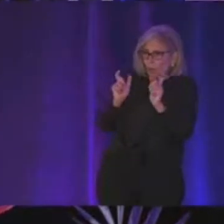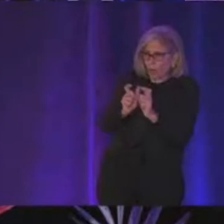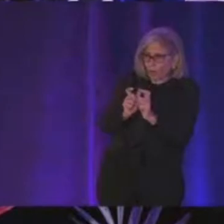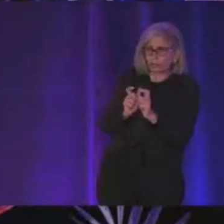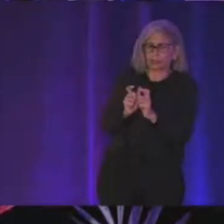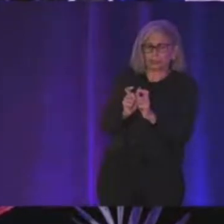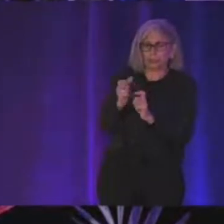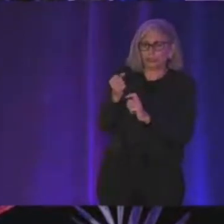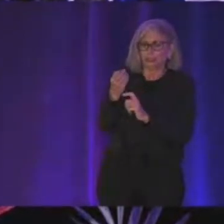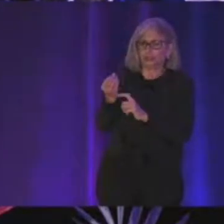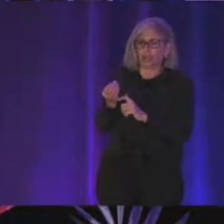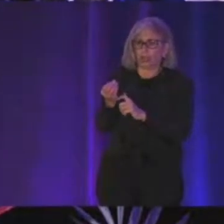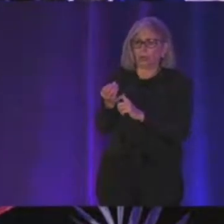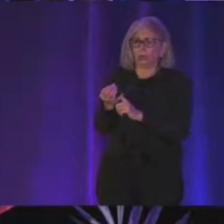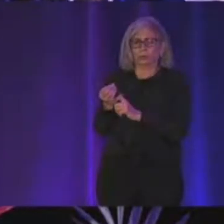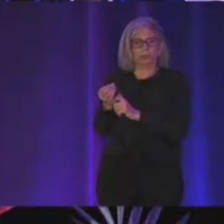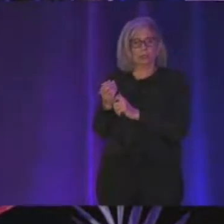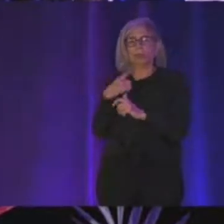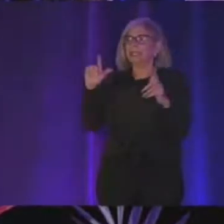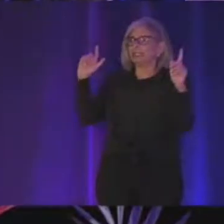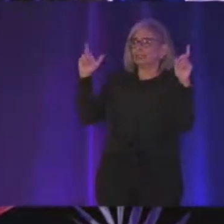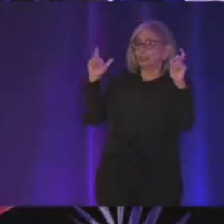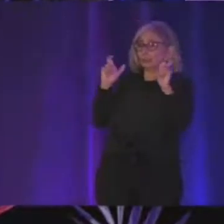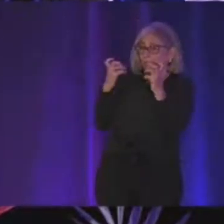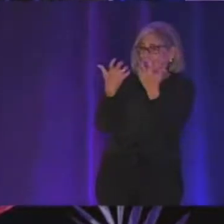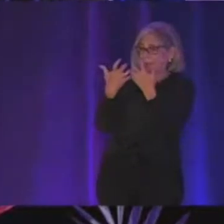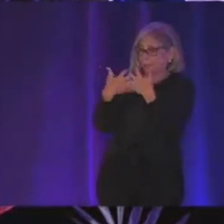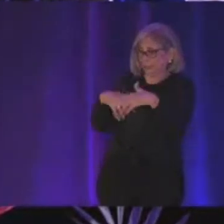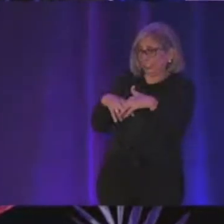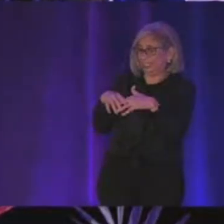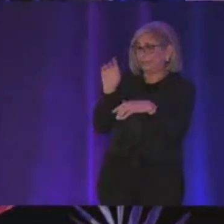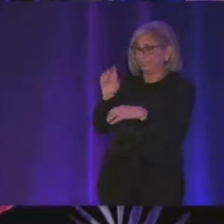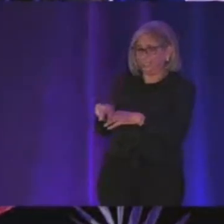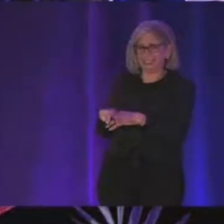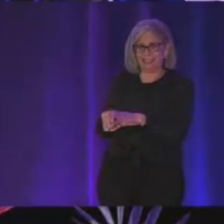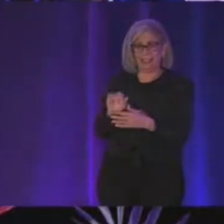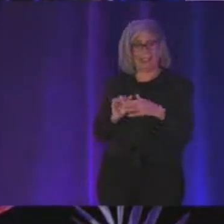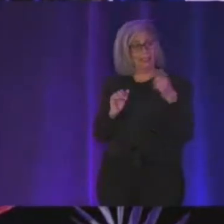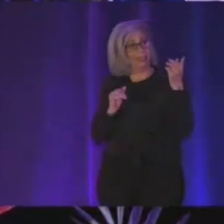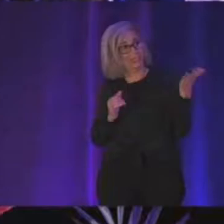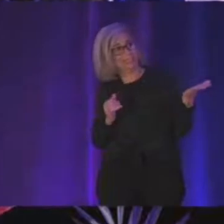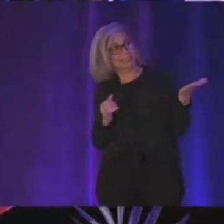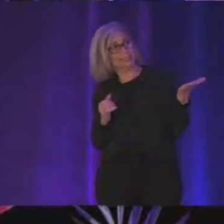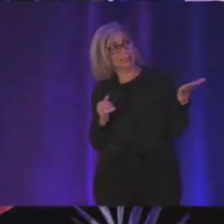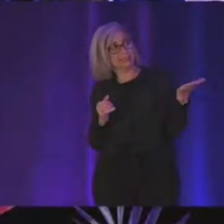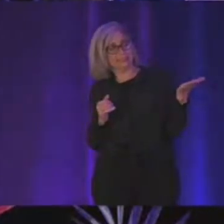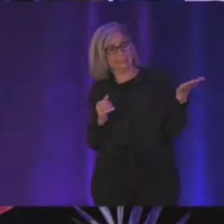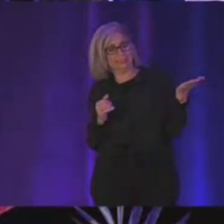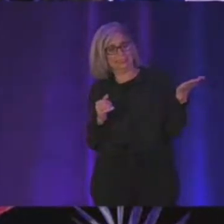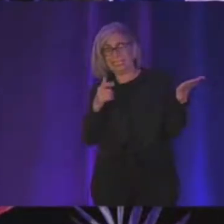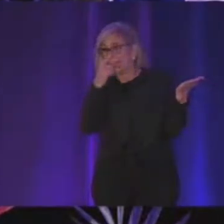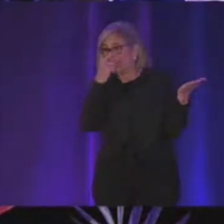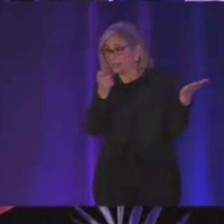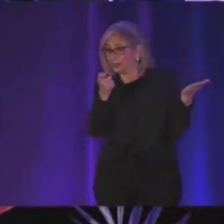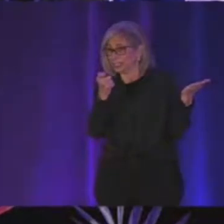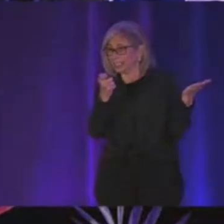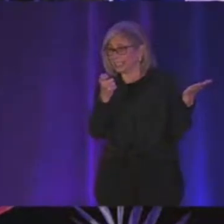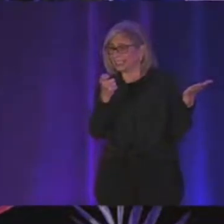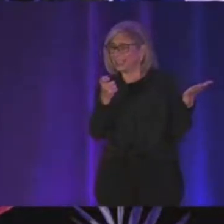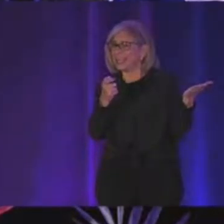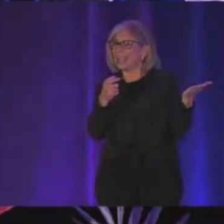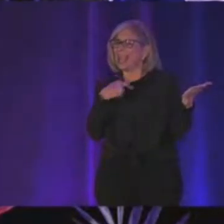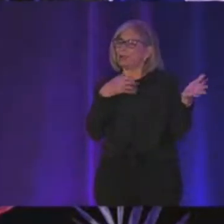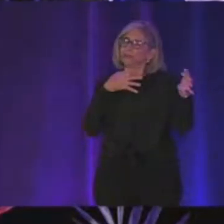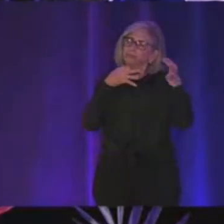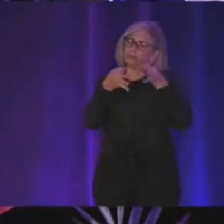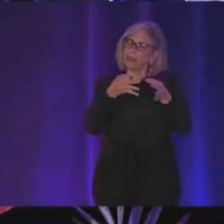we need like a shrinking machine so this is uh the interesting part like I'm going to go